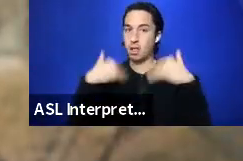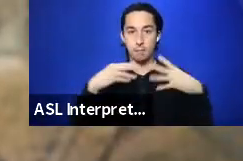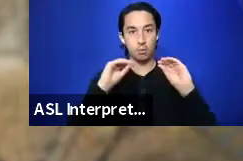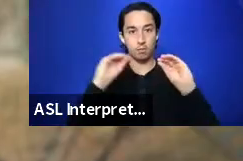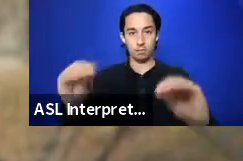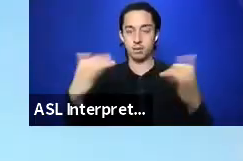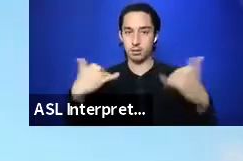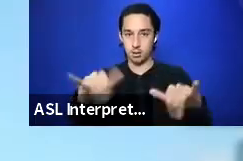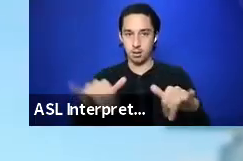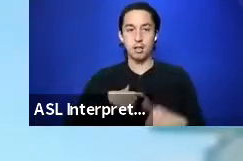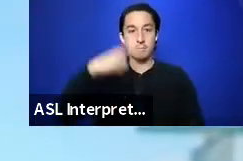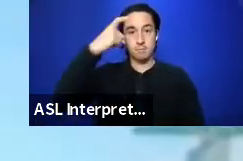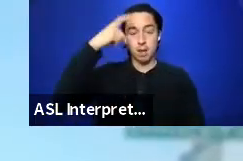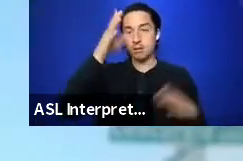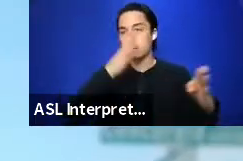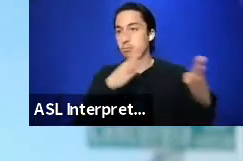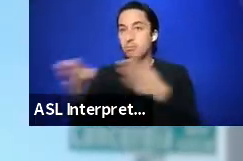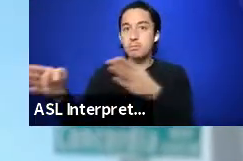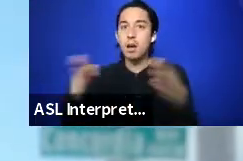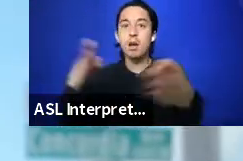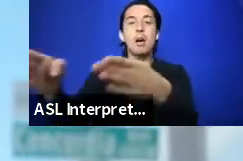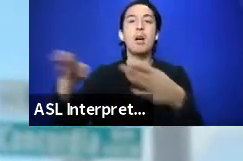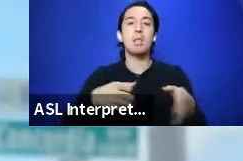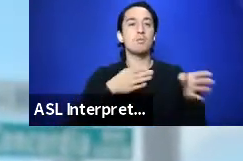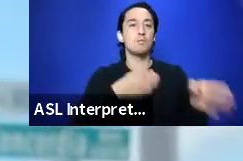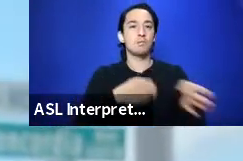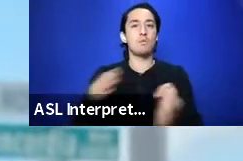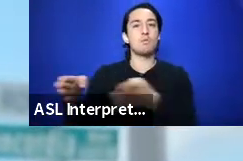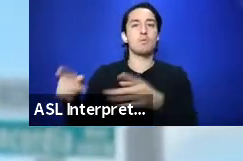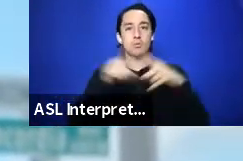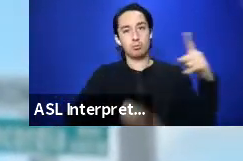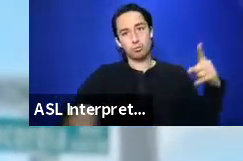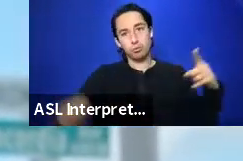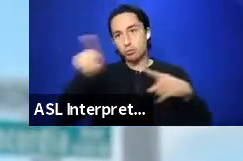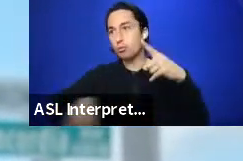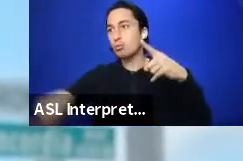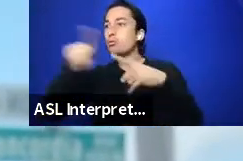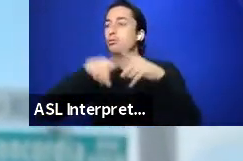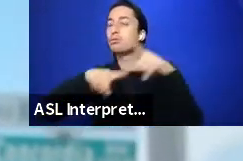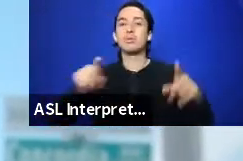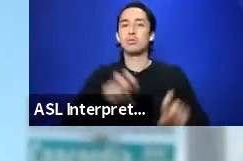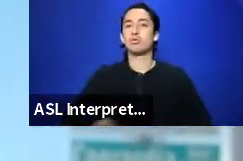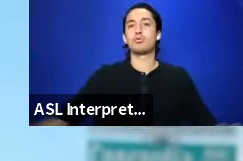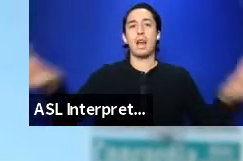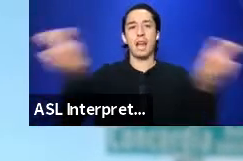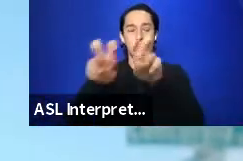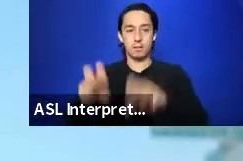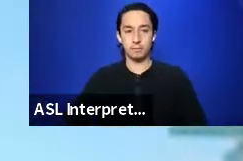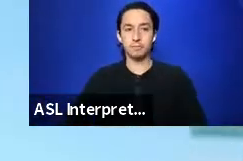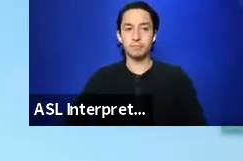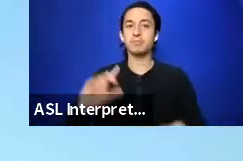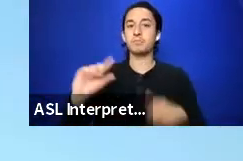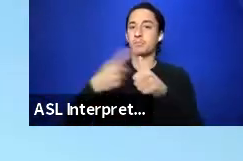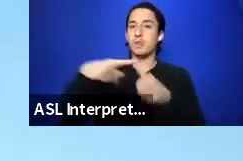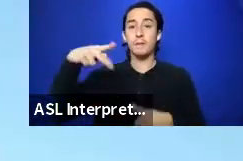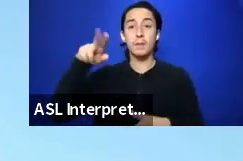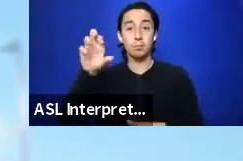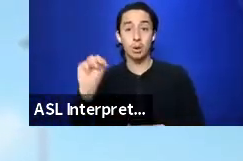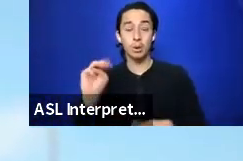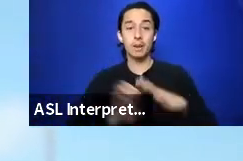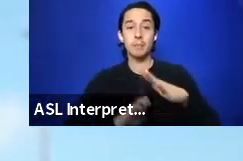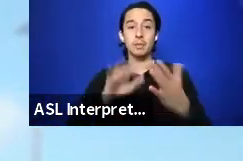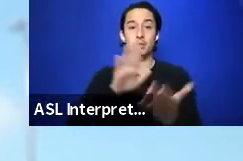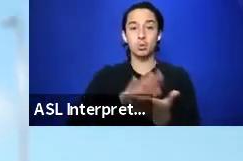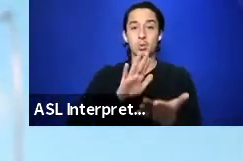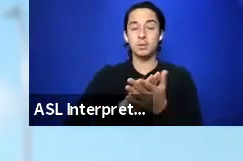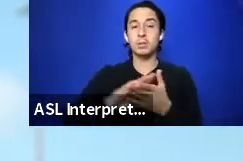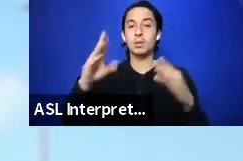Lines, paths, roads, circles and tracks. Check it. I had my first perm in elementary school. from coarse curly